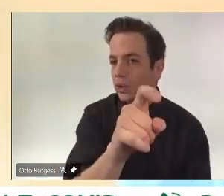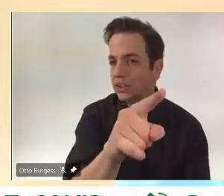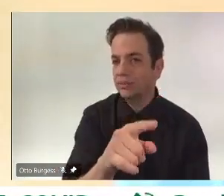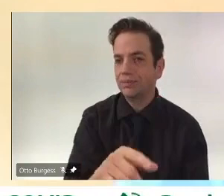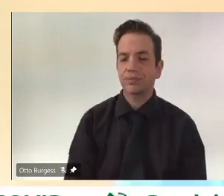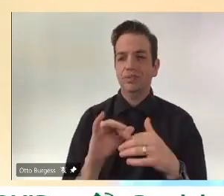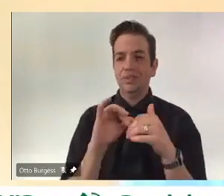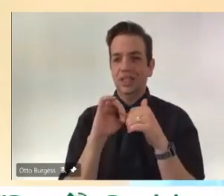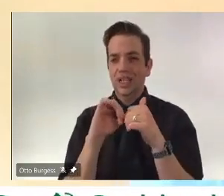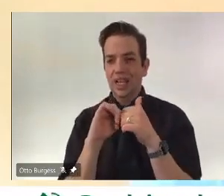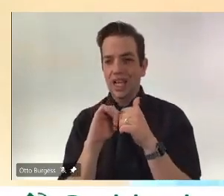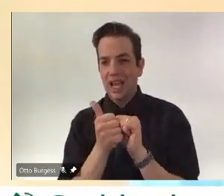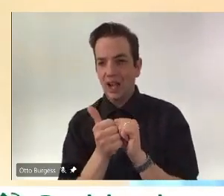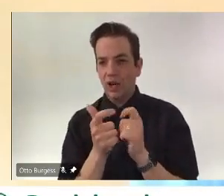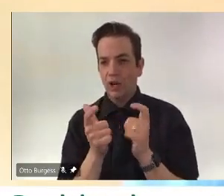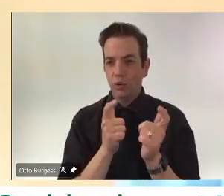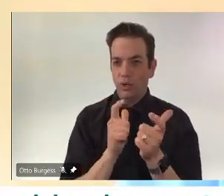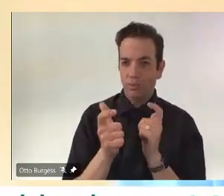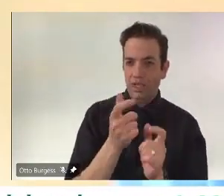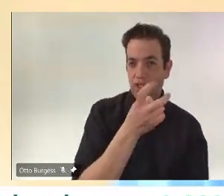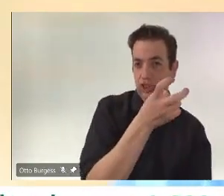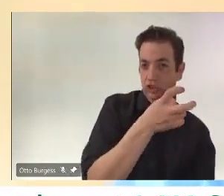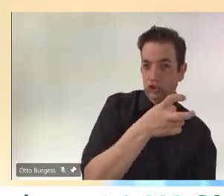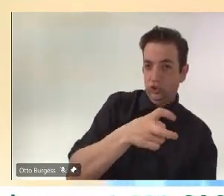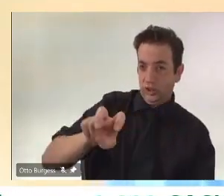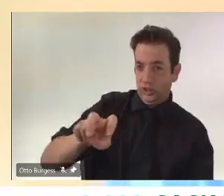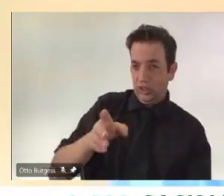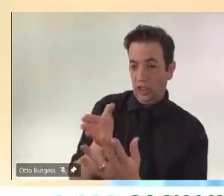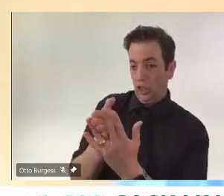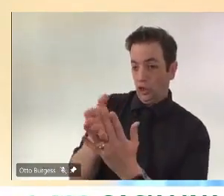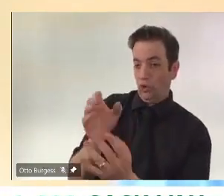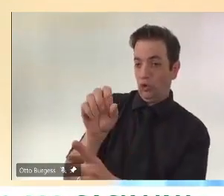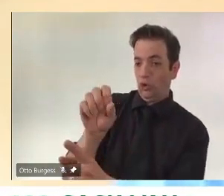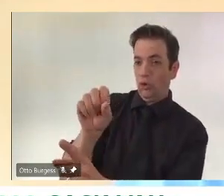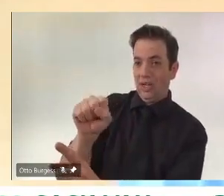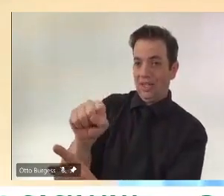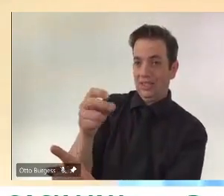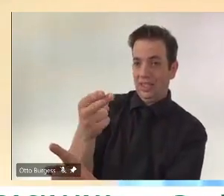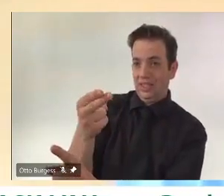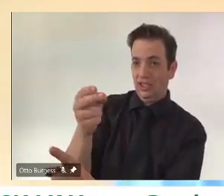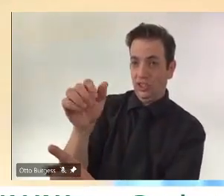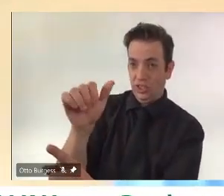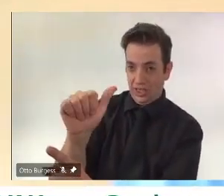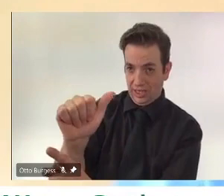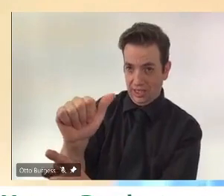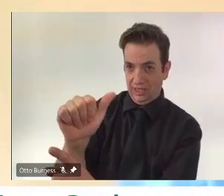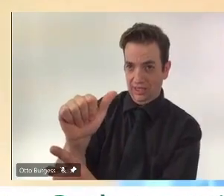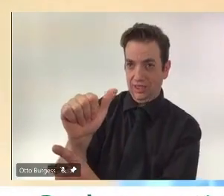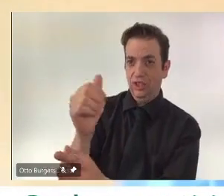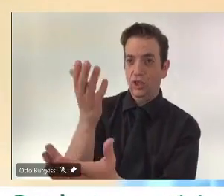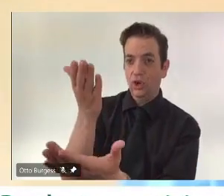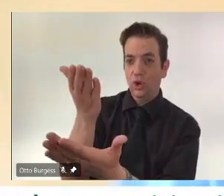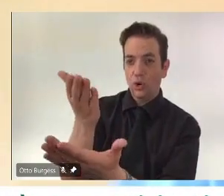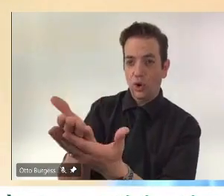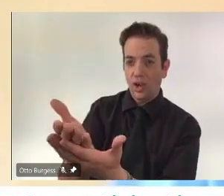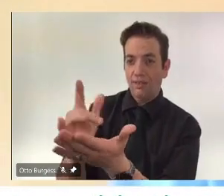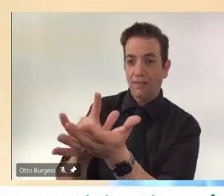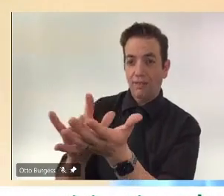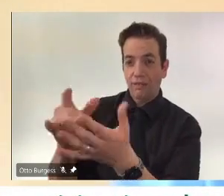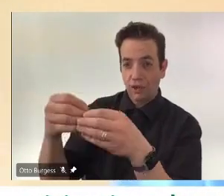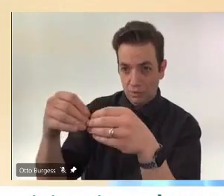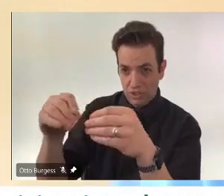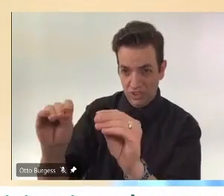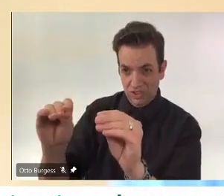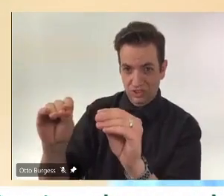appointments with through the SHA into pharmacies with those booked appointments going away, as you mentioned, in June? So people